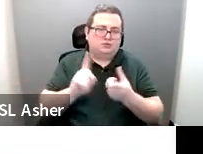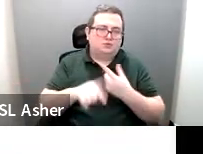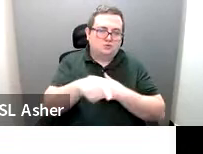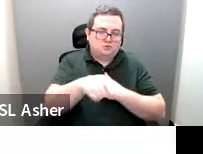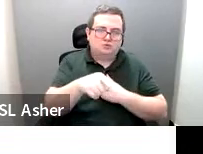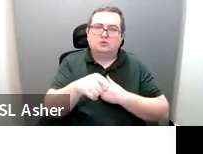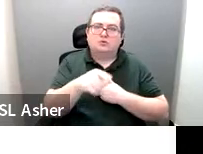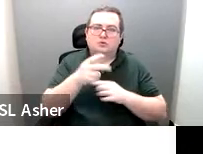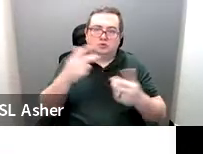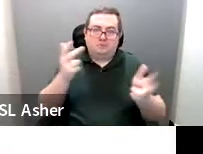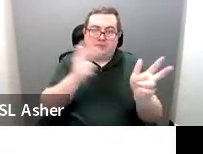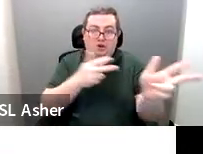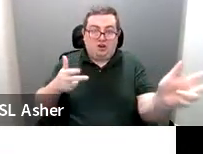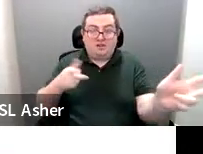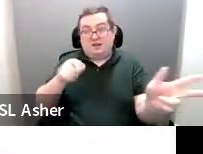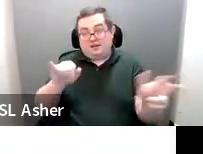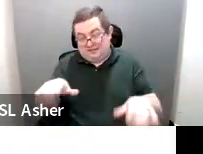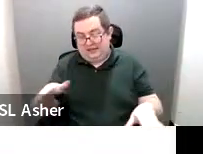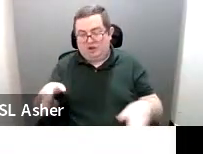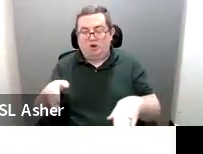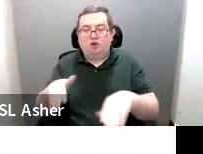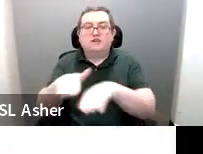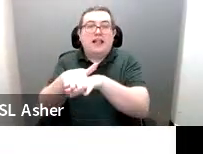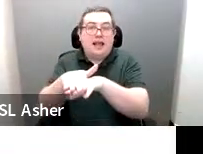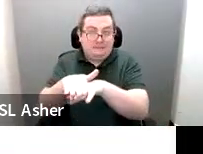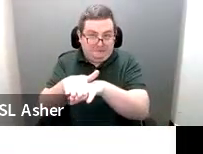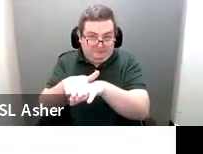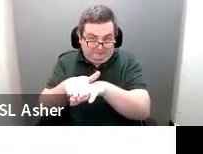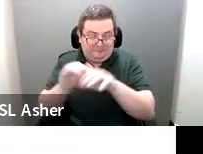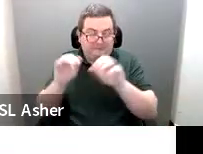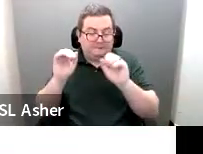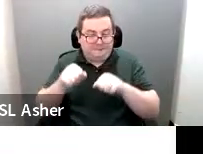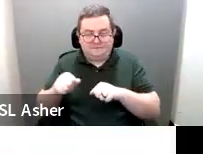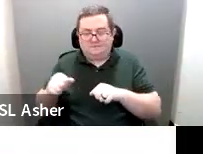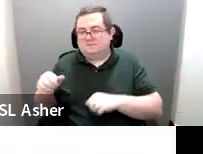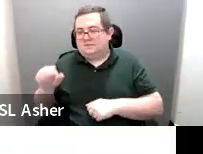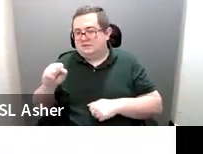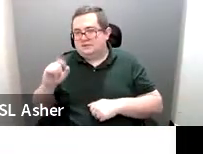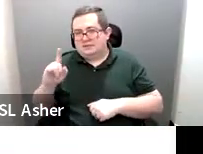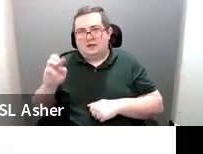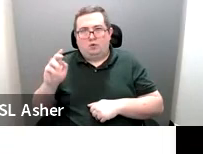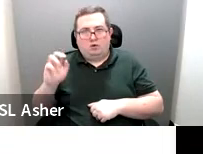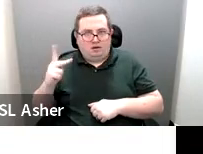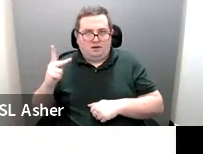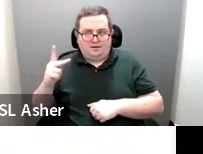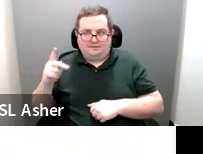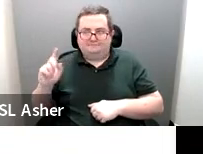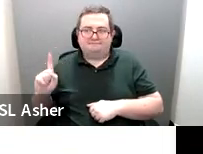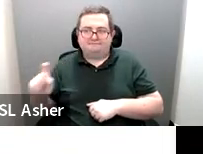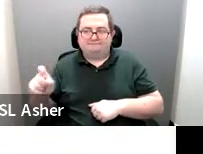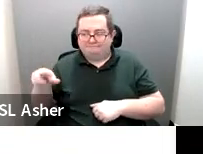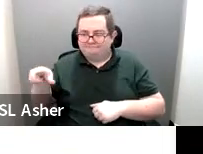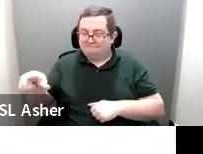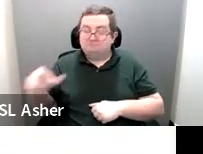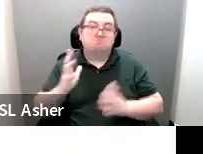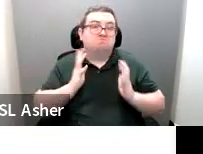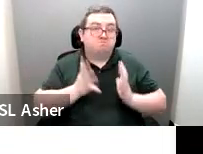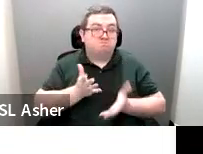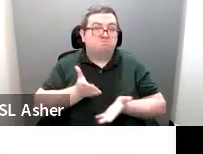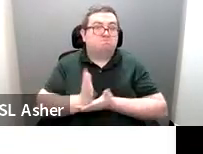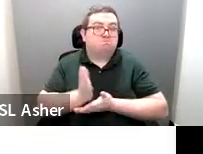space, this access aisle can overlap and this sidewalk essentially. That's okay.